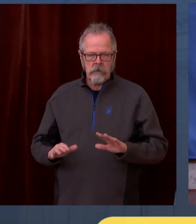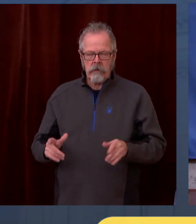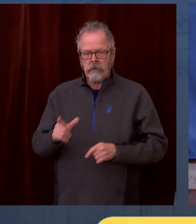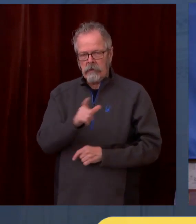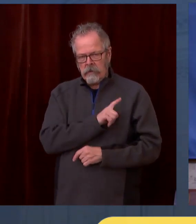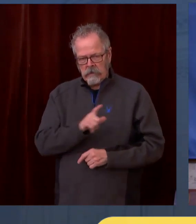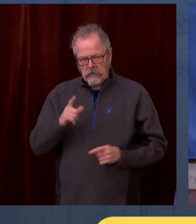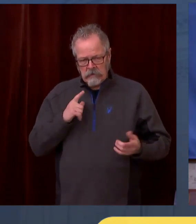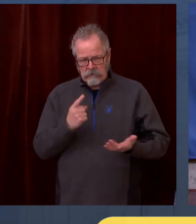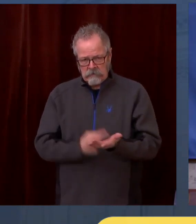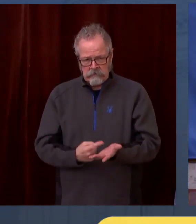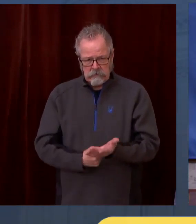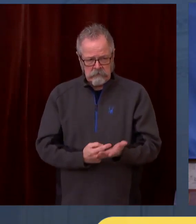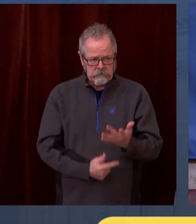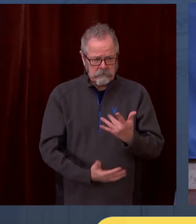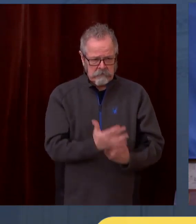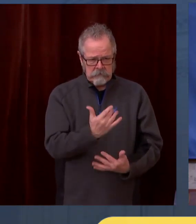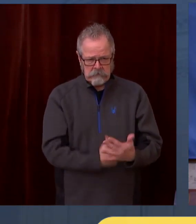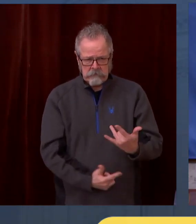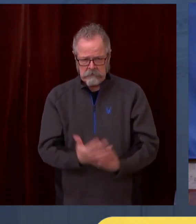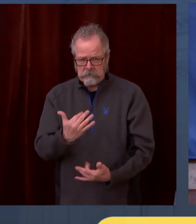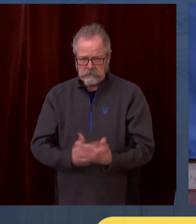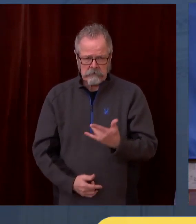with legislators to see what might be the right approach.